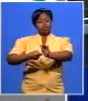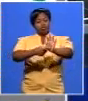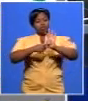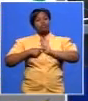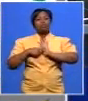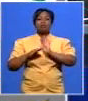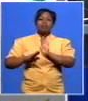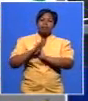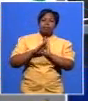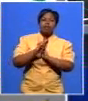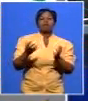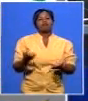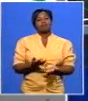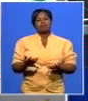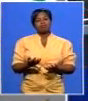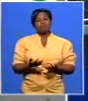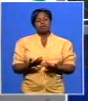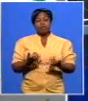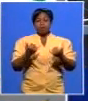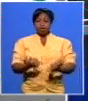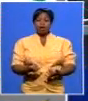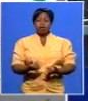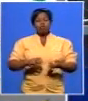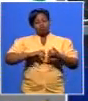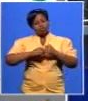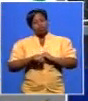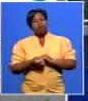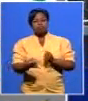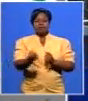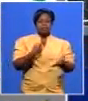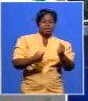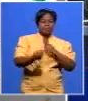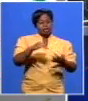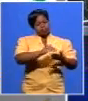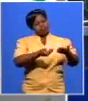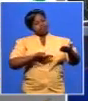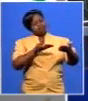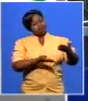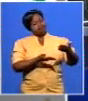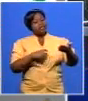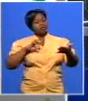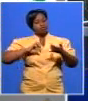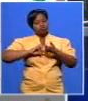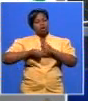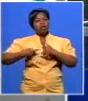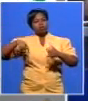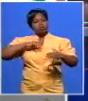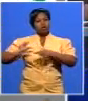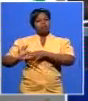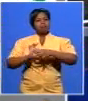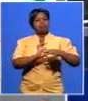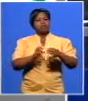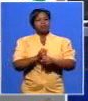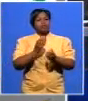do more and our view is that we look into the messages that came through and consolidate our message as we move on but